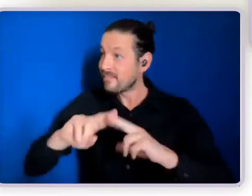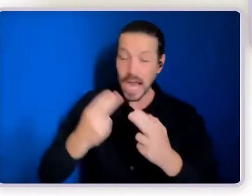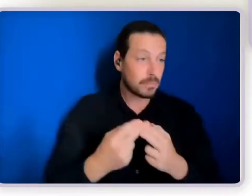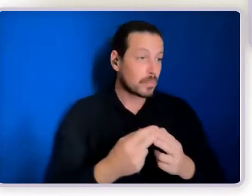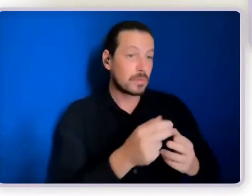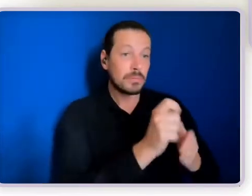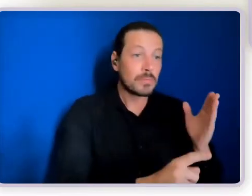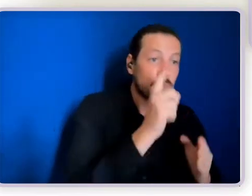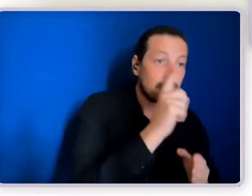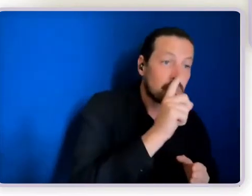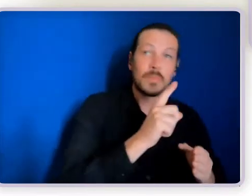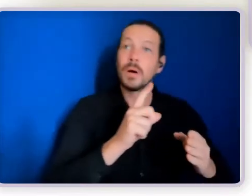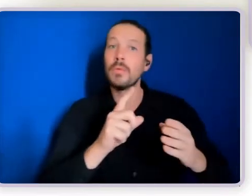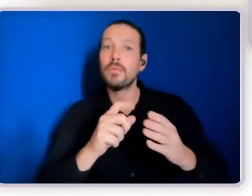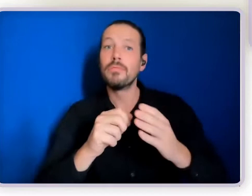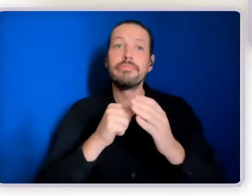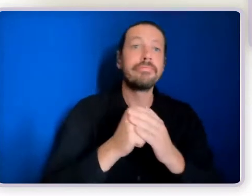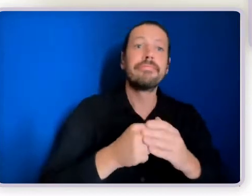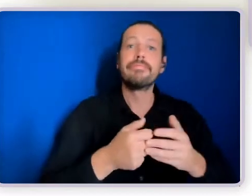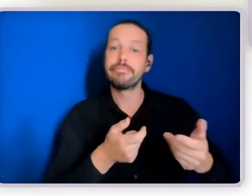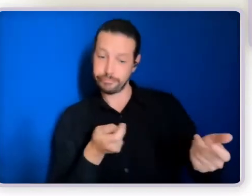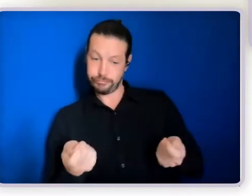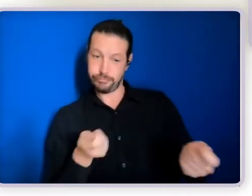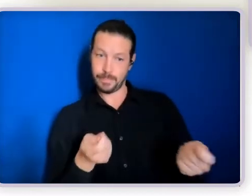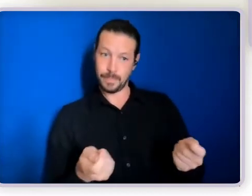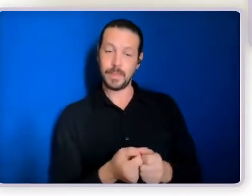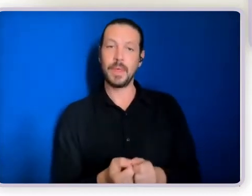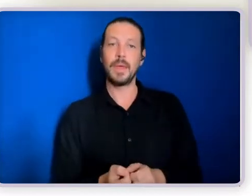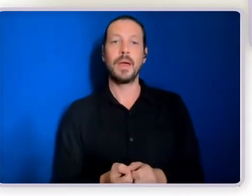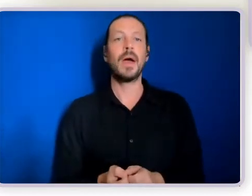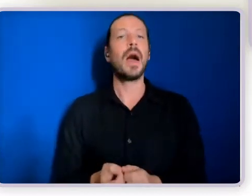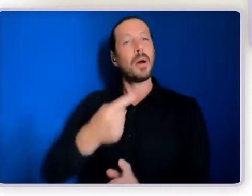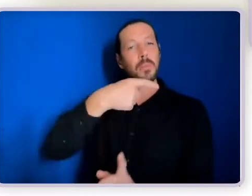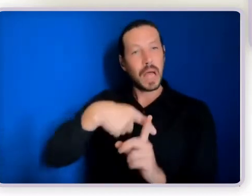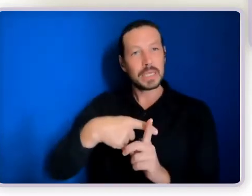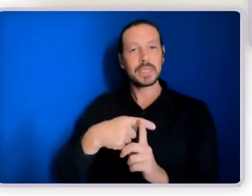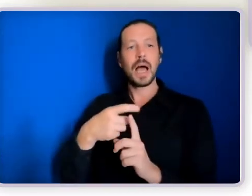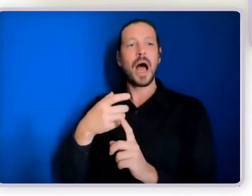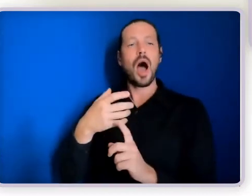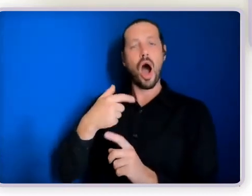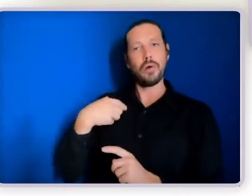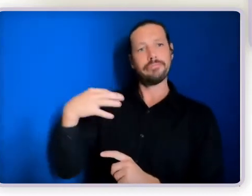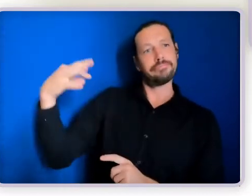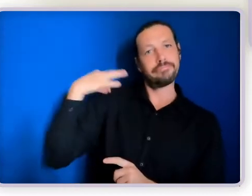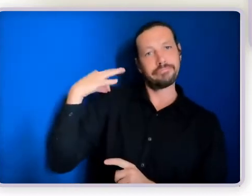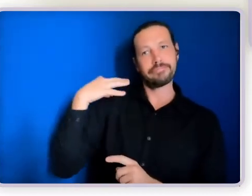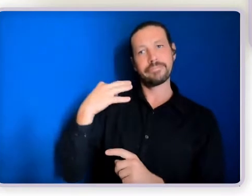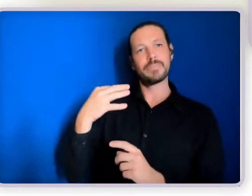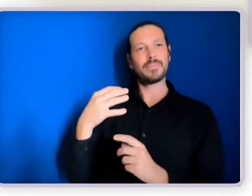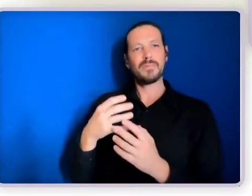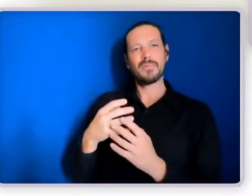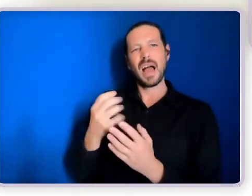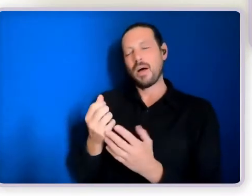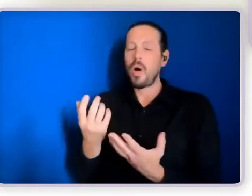networks. And I also do sit in on a circle of support in a voluntary capacity, you know, as a friend of a person.